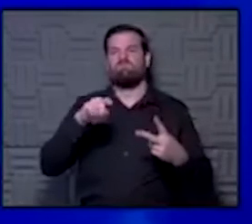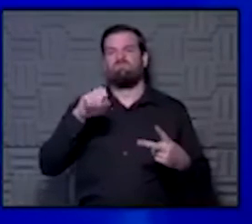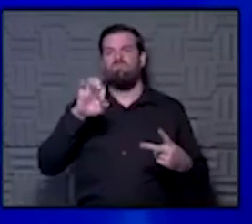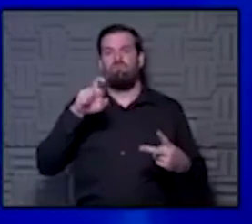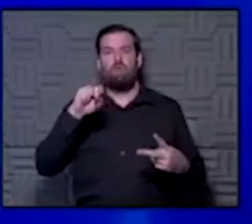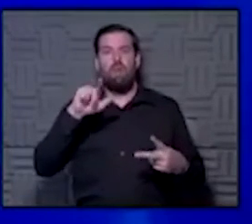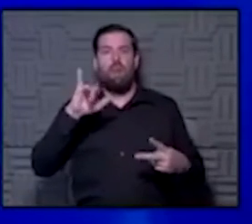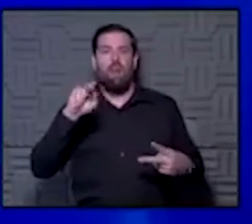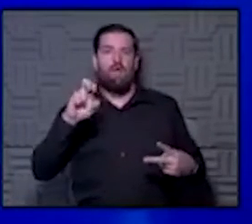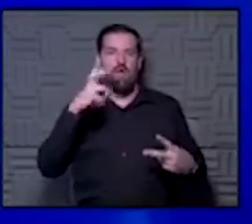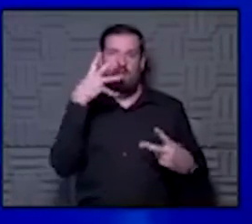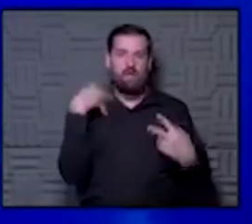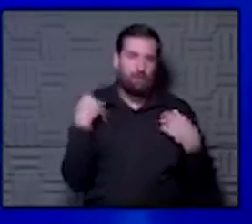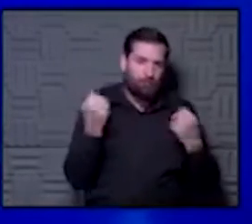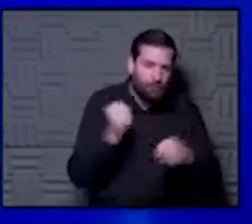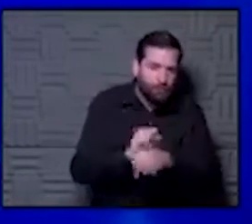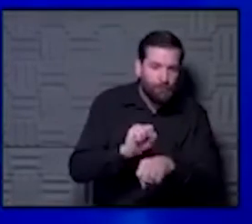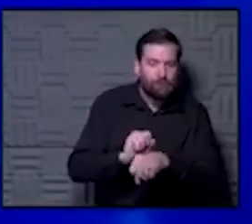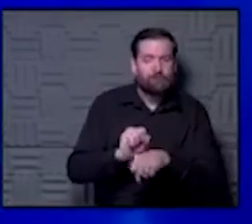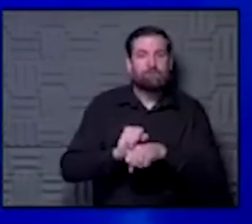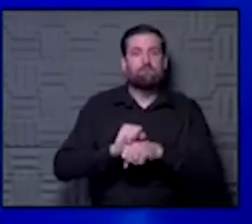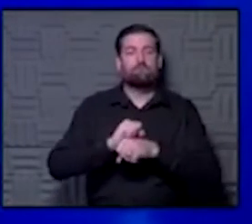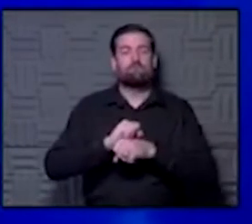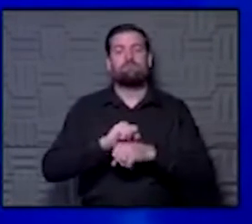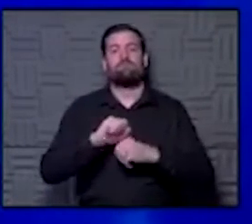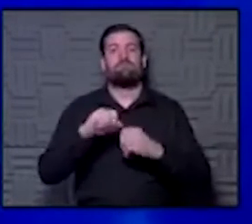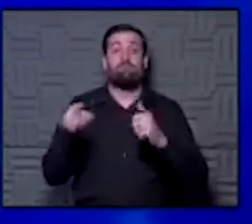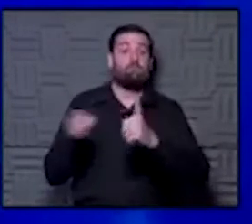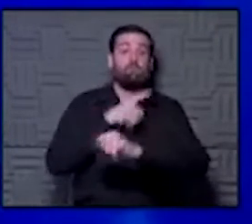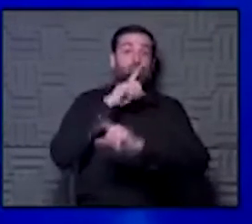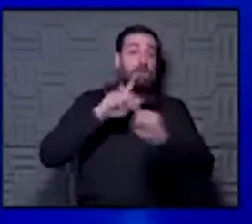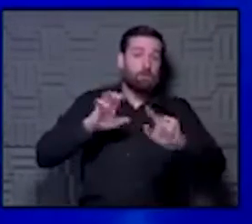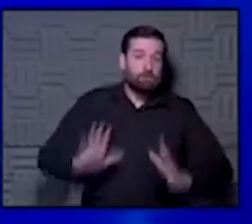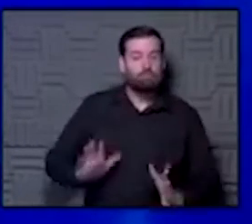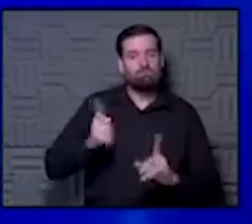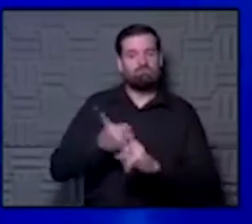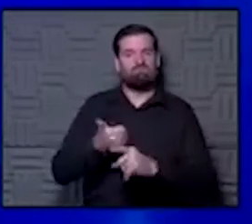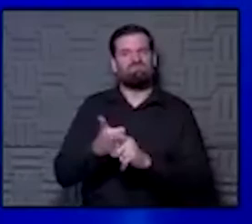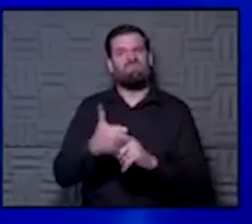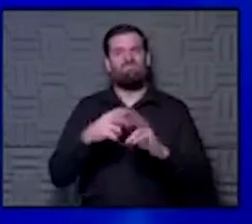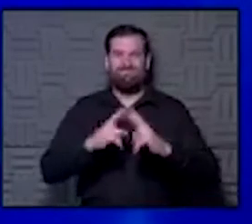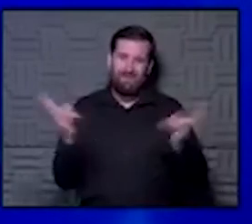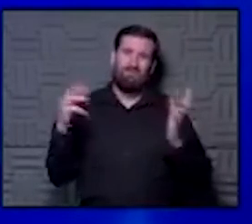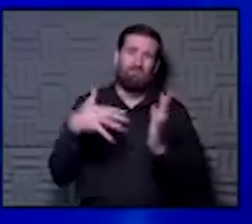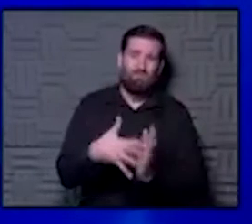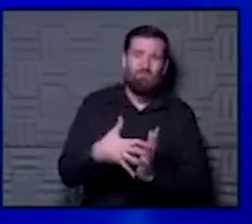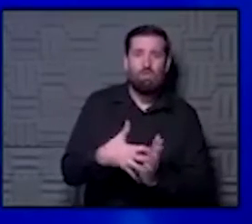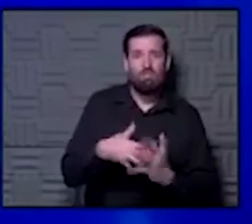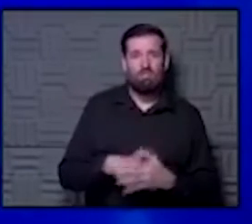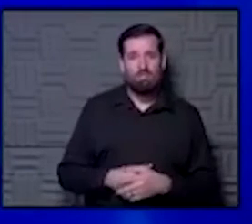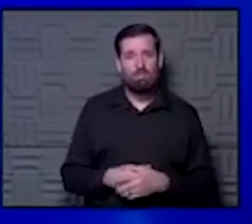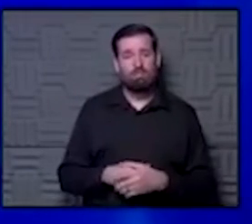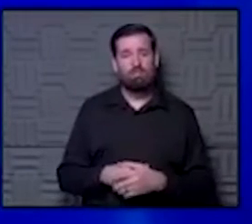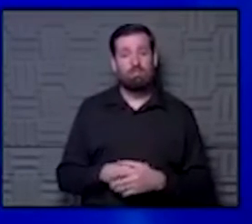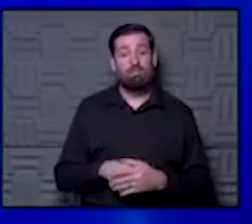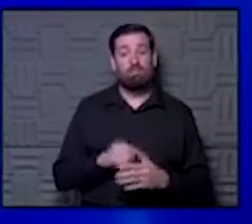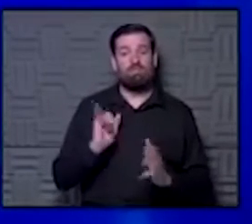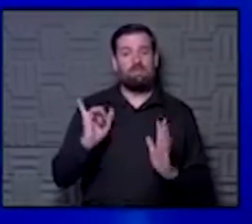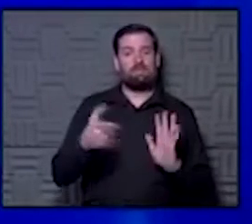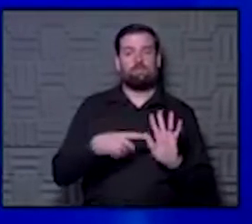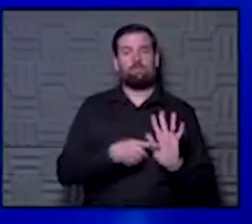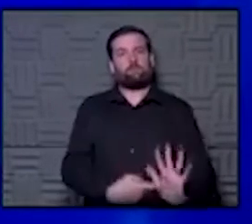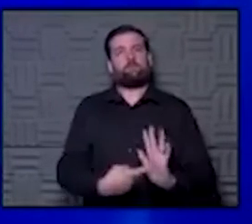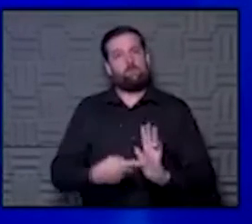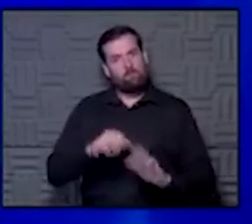workers or first responders, those folks are very vulnerable. And when that vulnerability is exposed